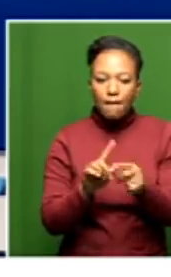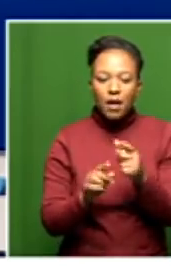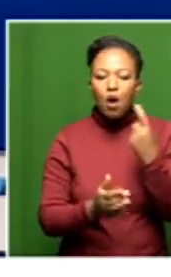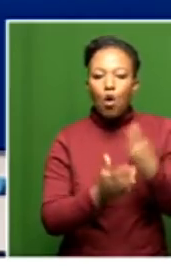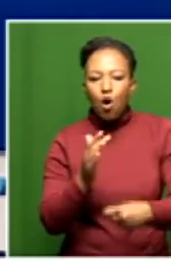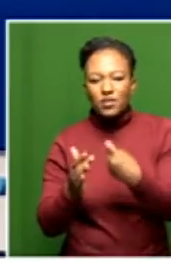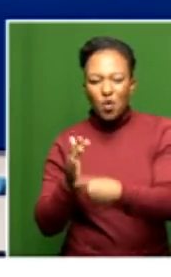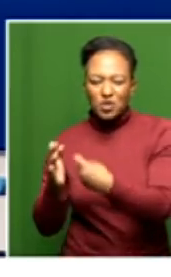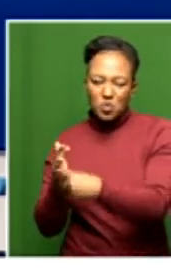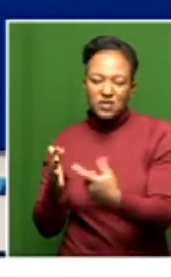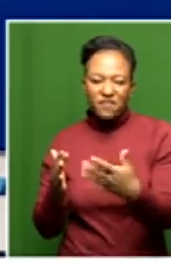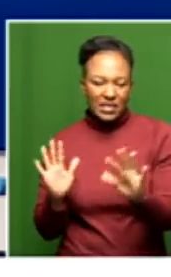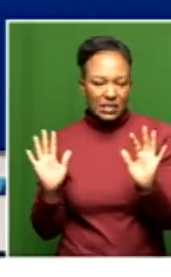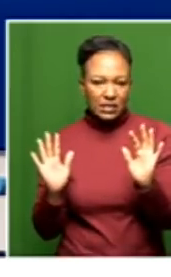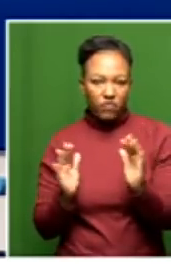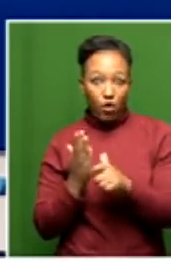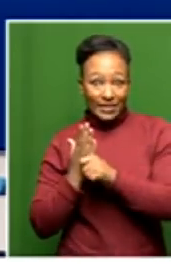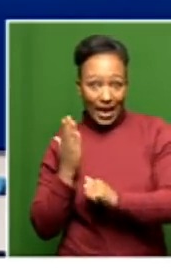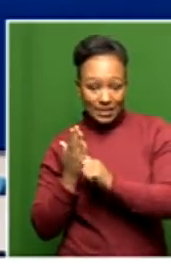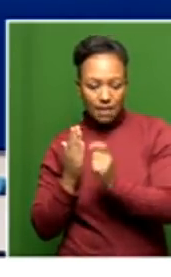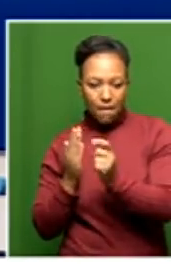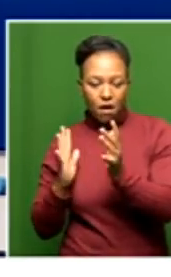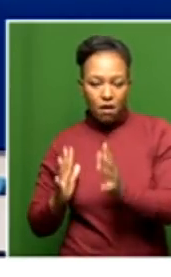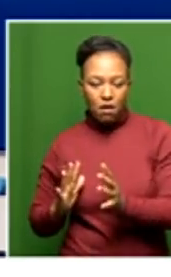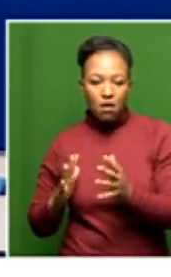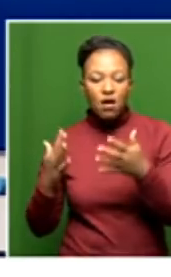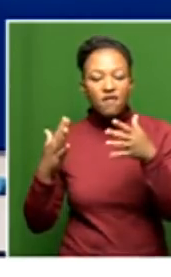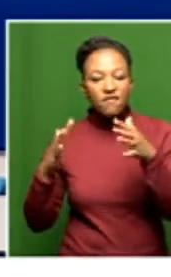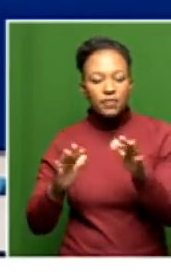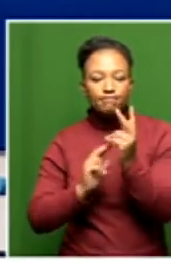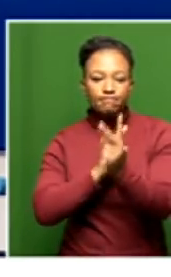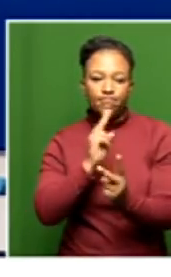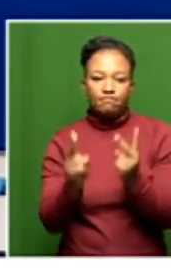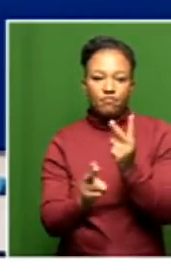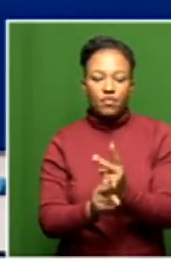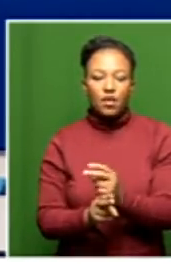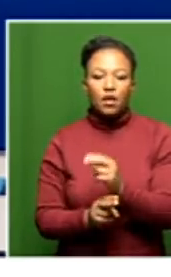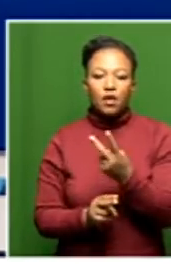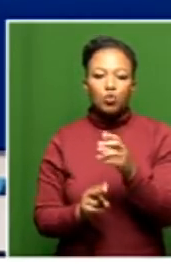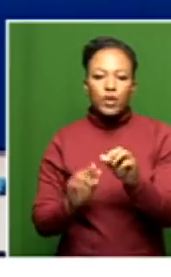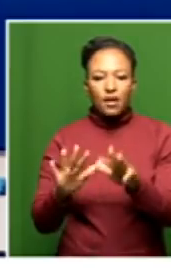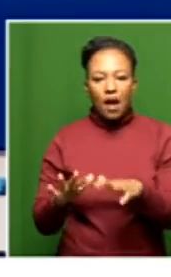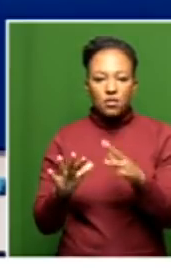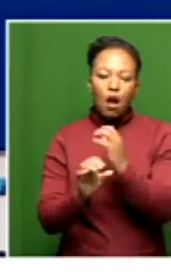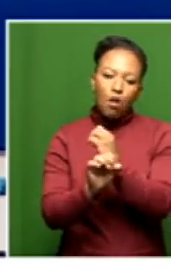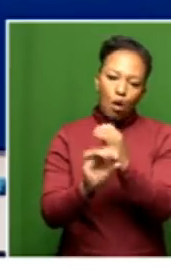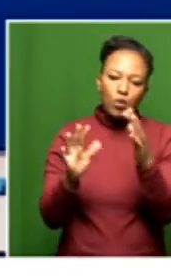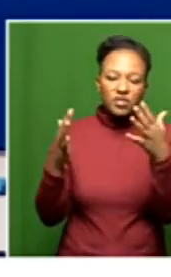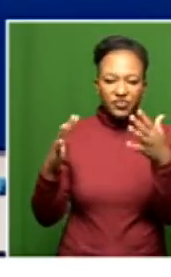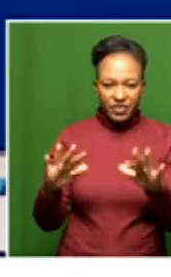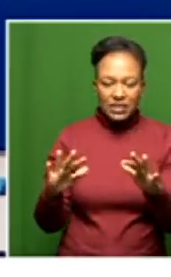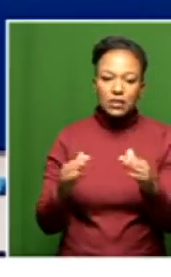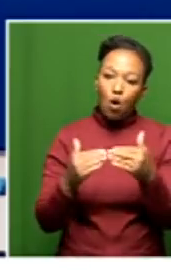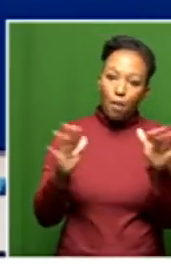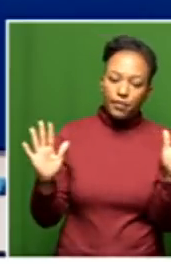toward the taxpayer's expense. The same facility was launched again in 2019, and now we have an administrator